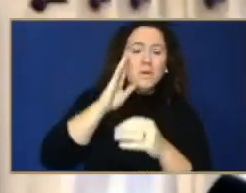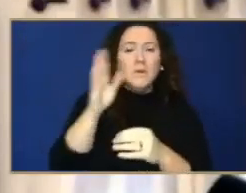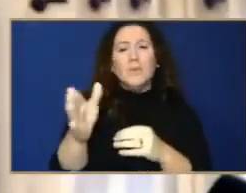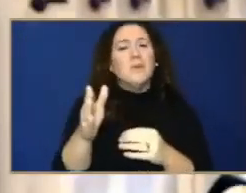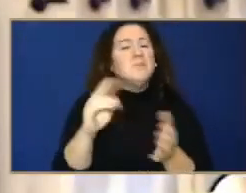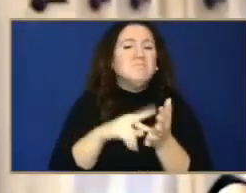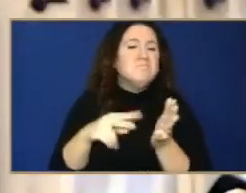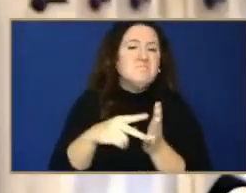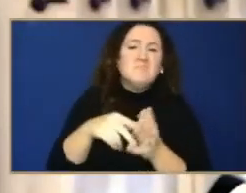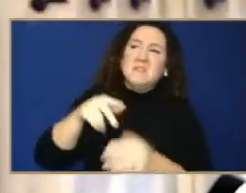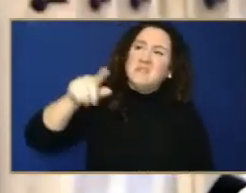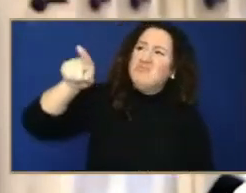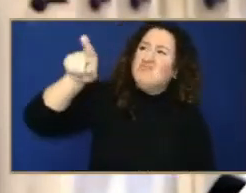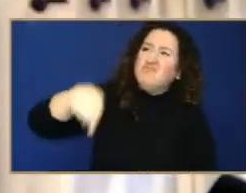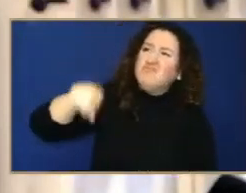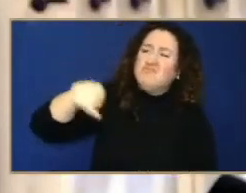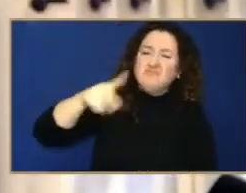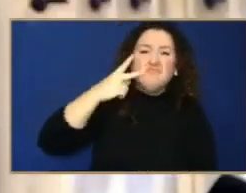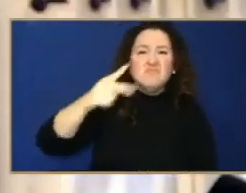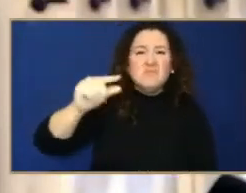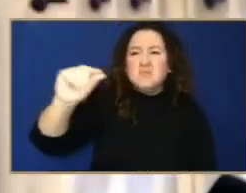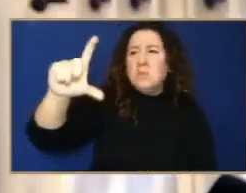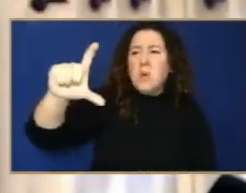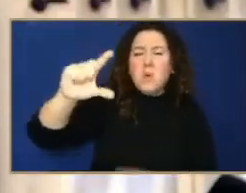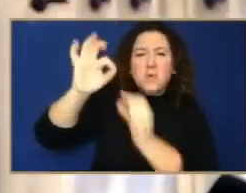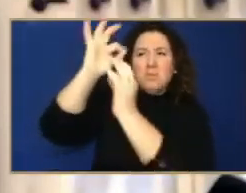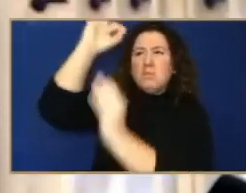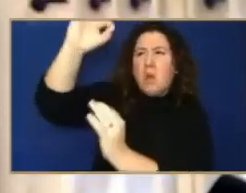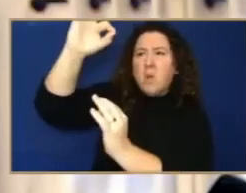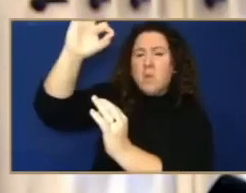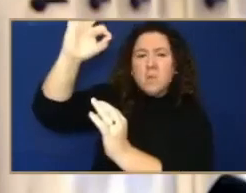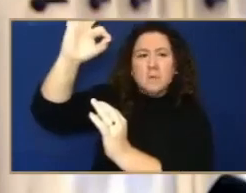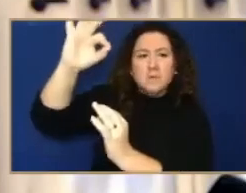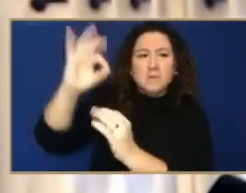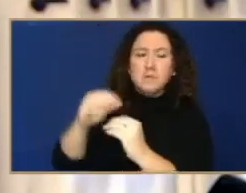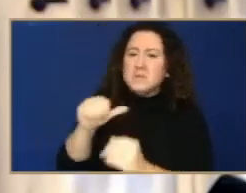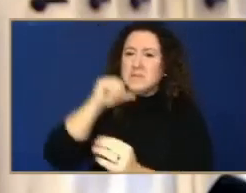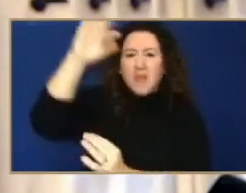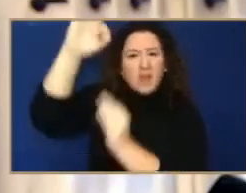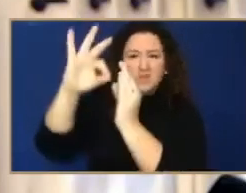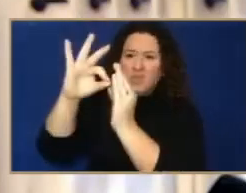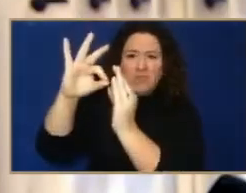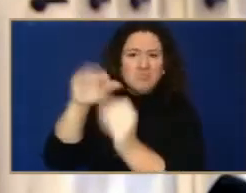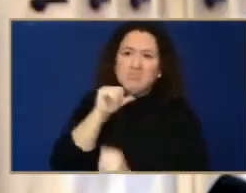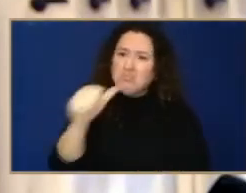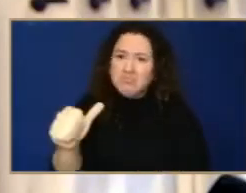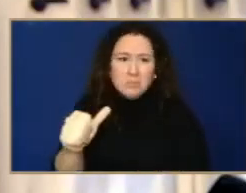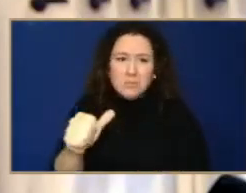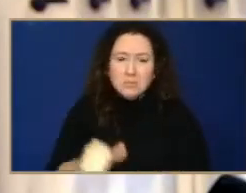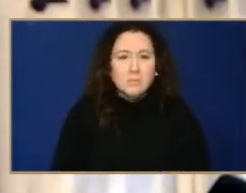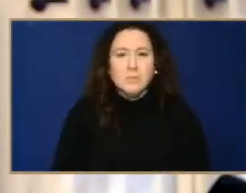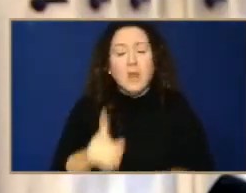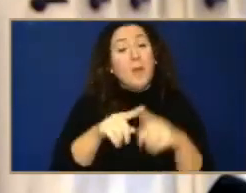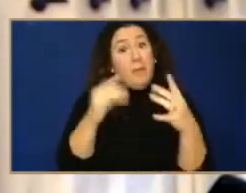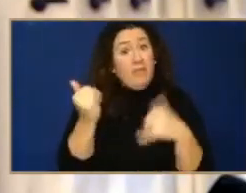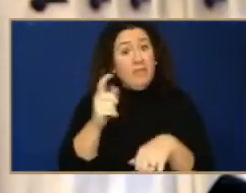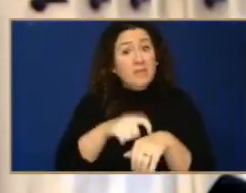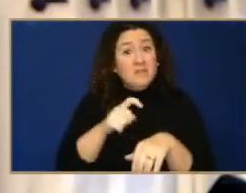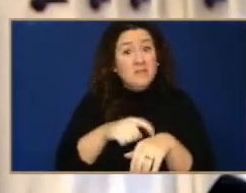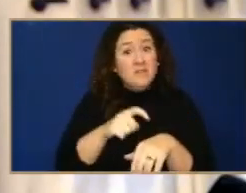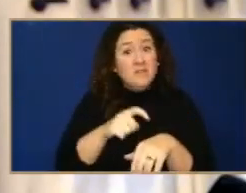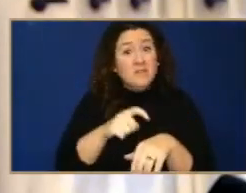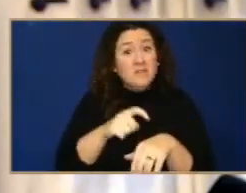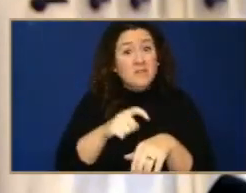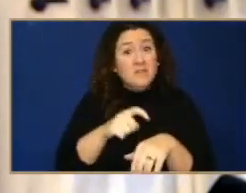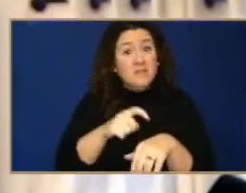moon. So you can see them separated very widely in the sky about like, yay. Now, this particular time, they're coming very close. And that's just because of the